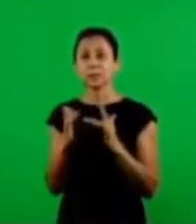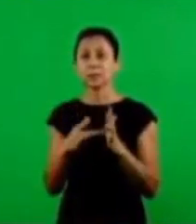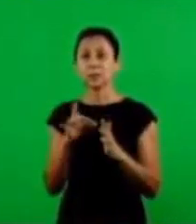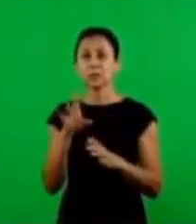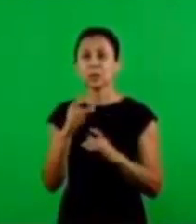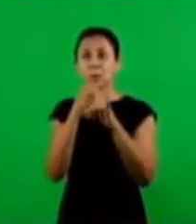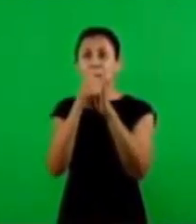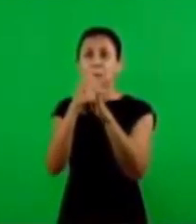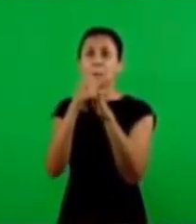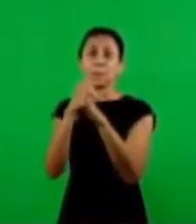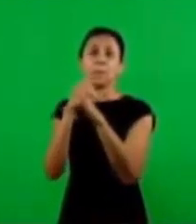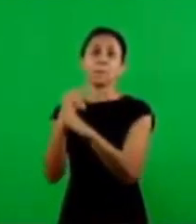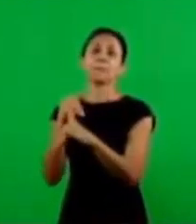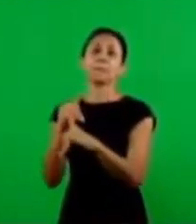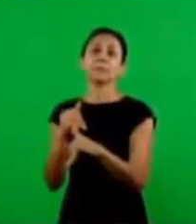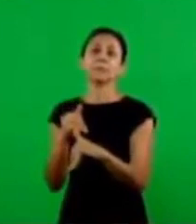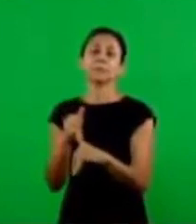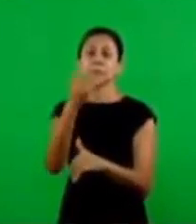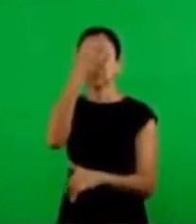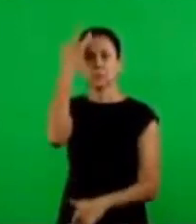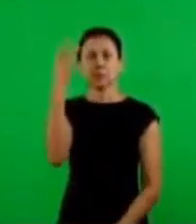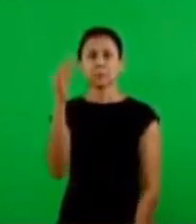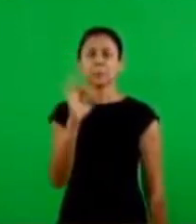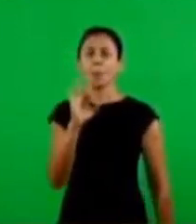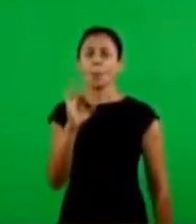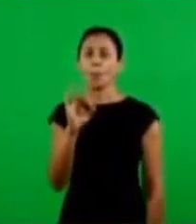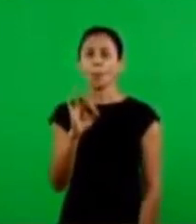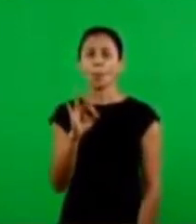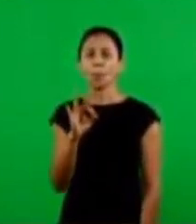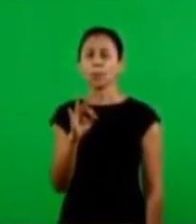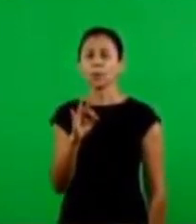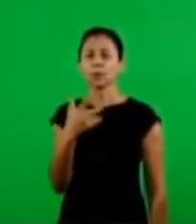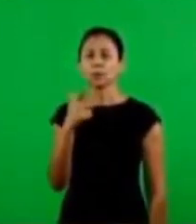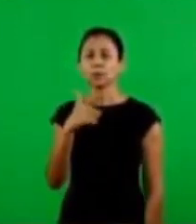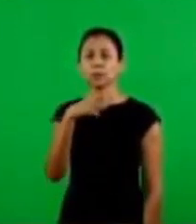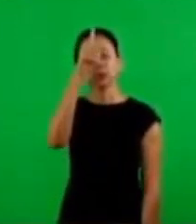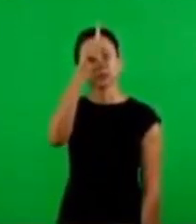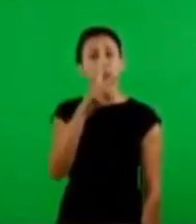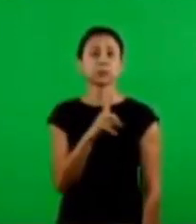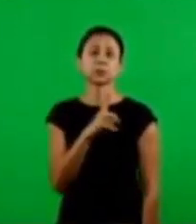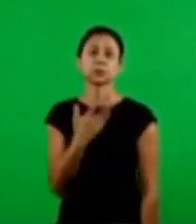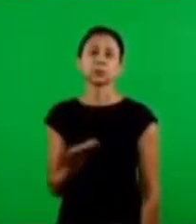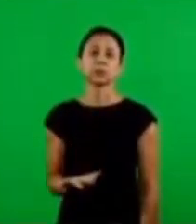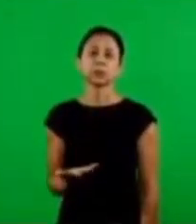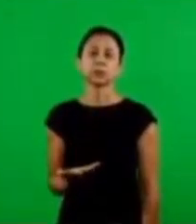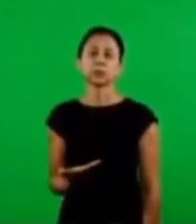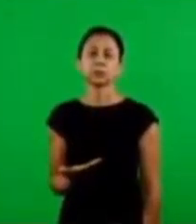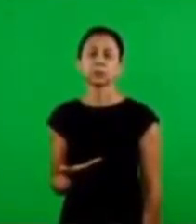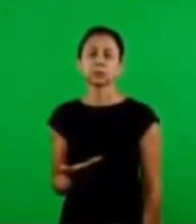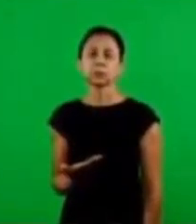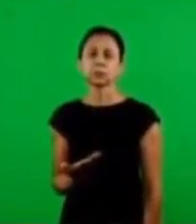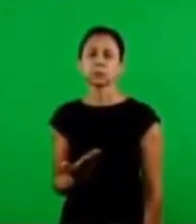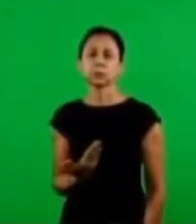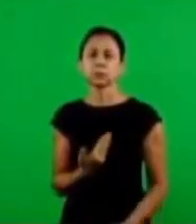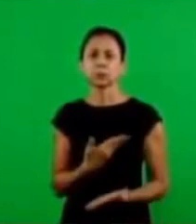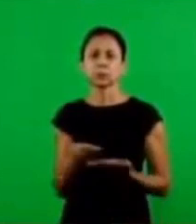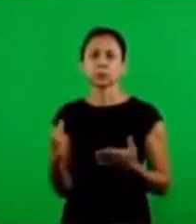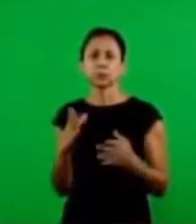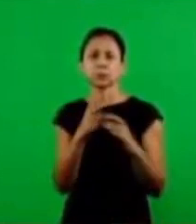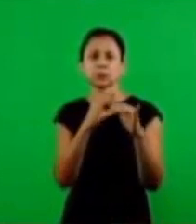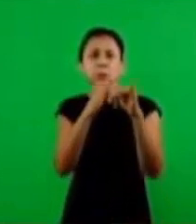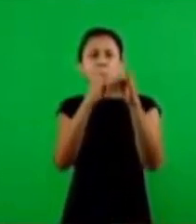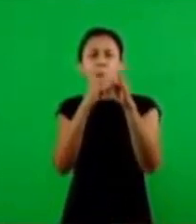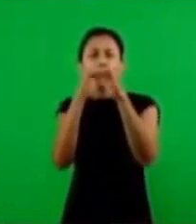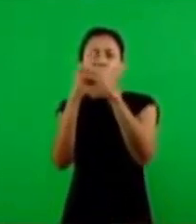being became Christians just because of the little video place at the end no behind that the right to remove this